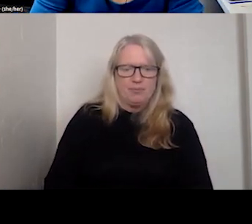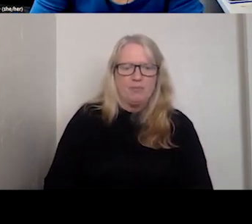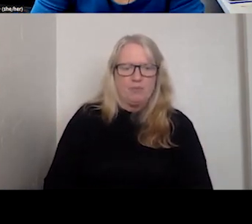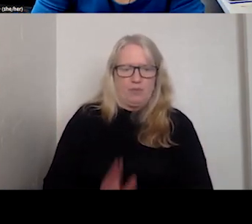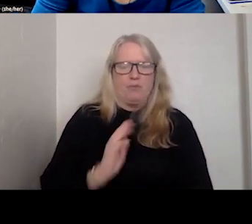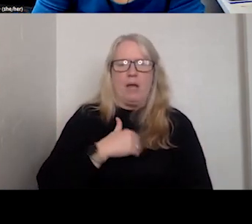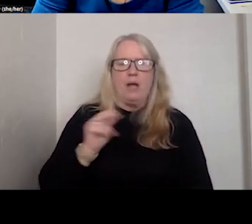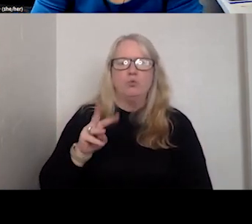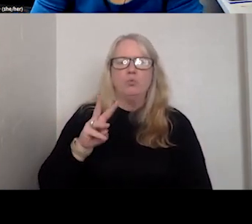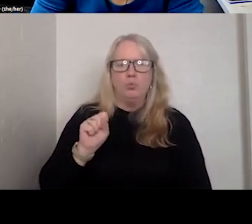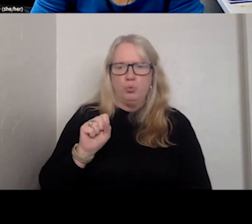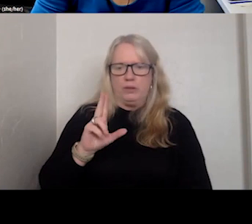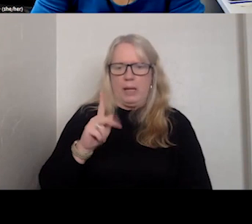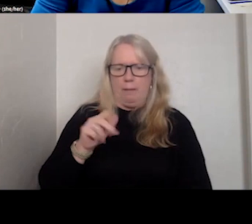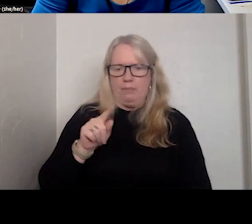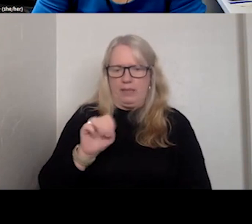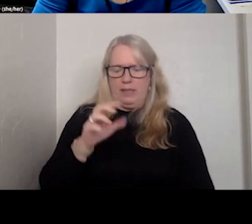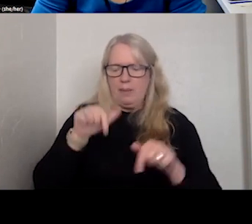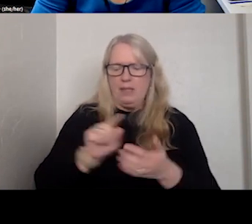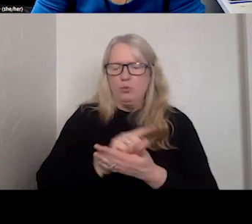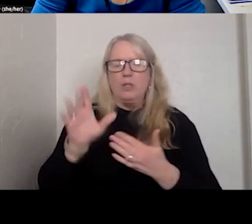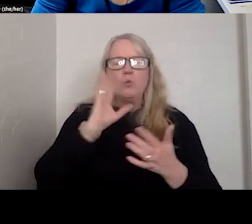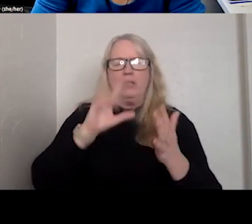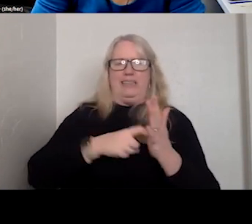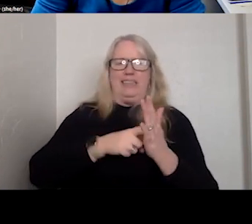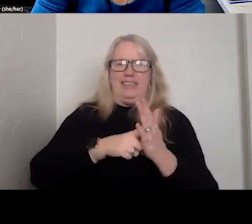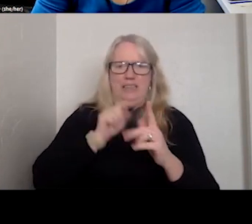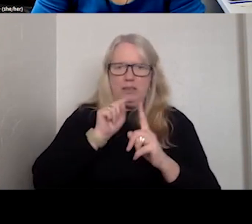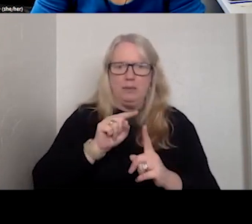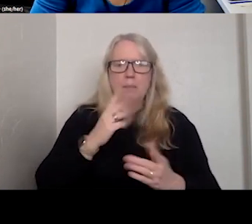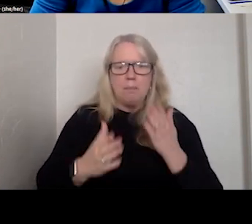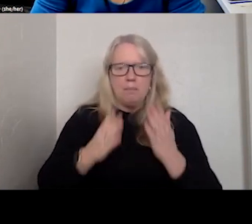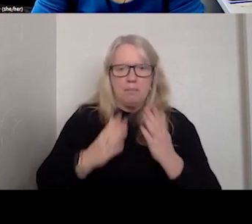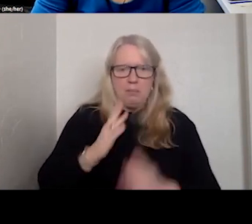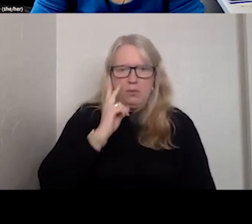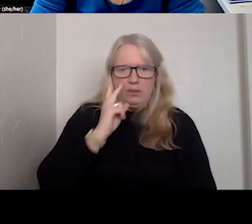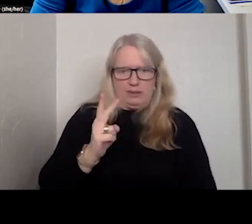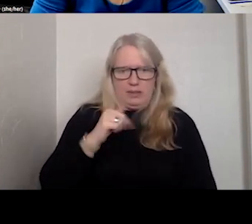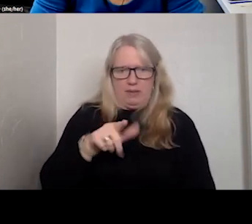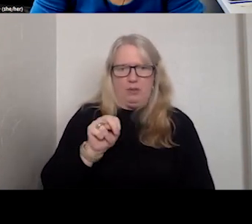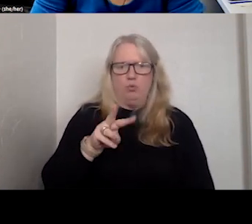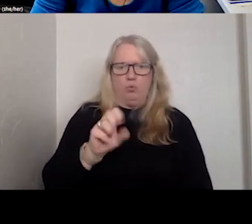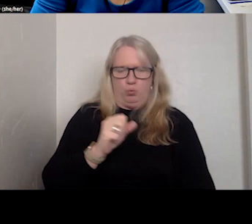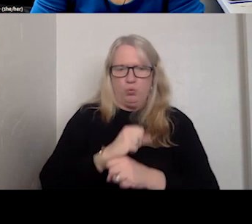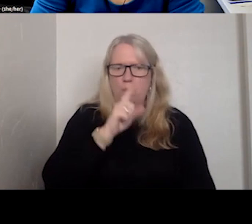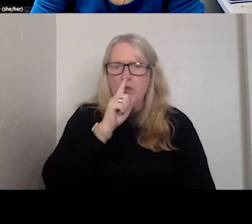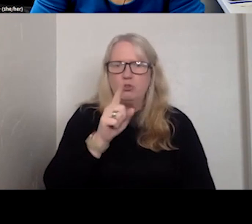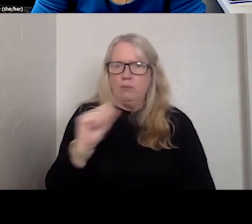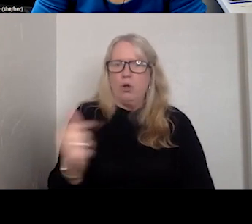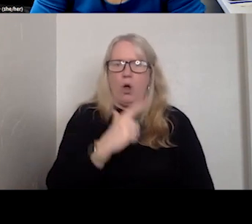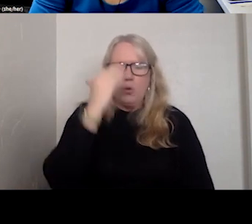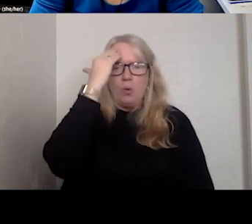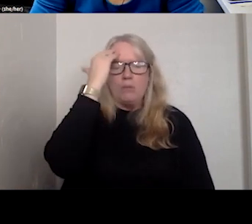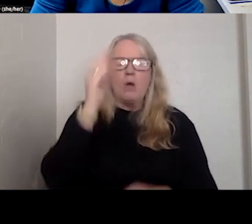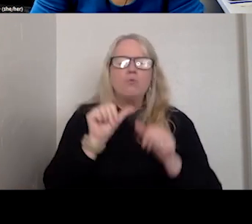updates this week, just want to hit on a couple of key articles that folks may have seen in the news and make sure folks are aware, but